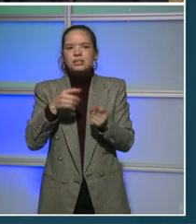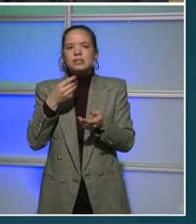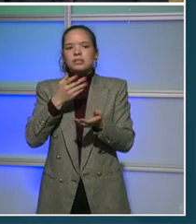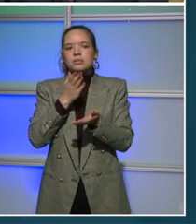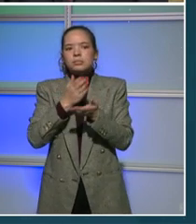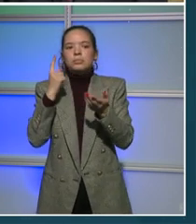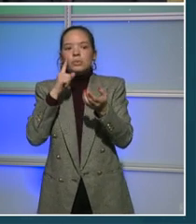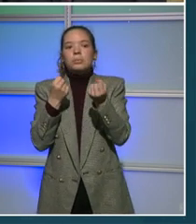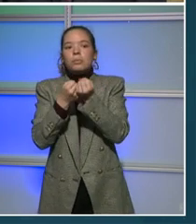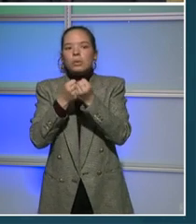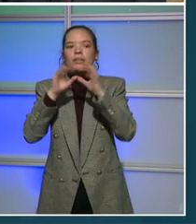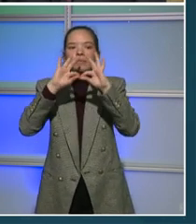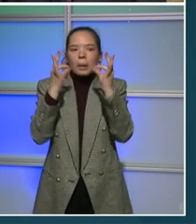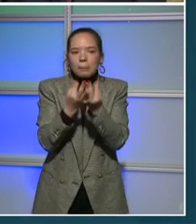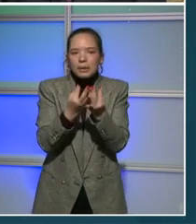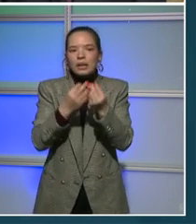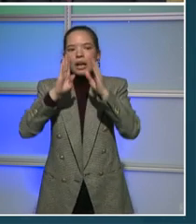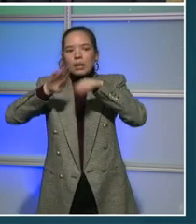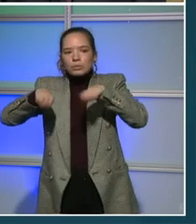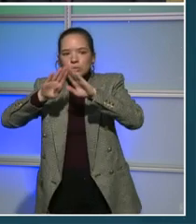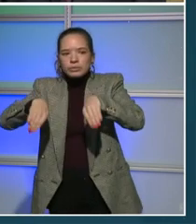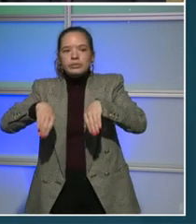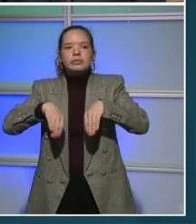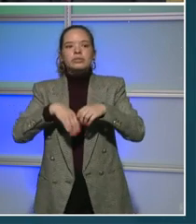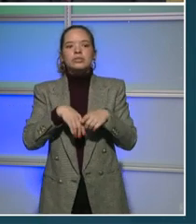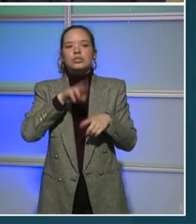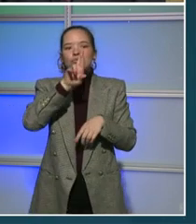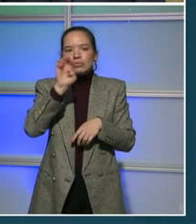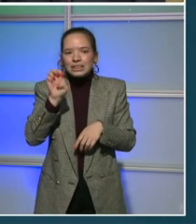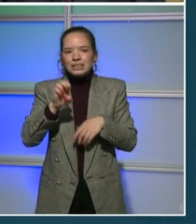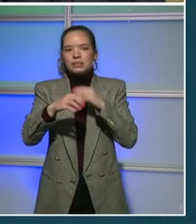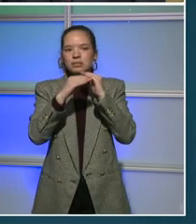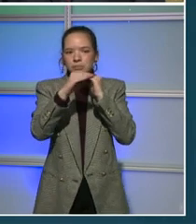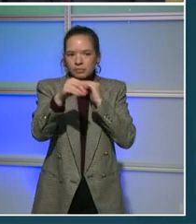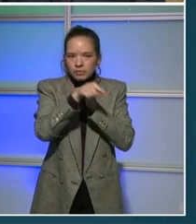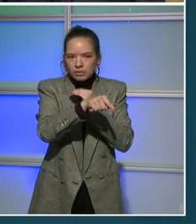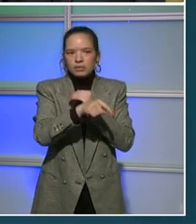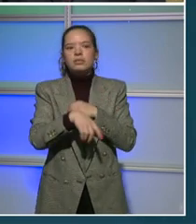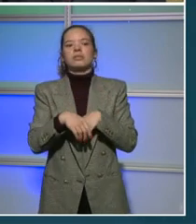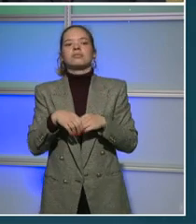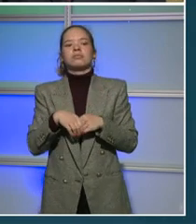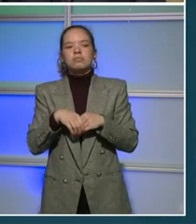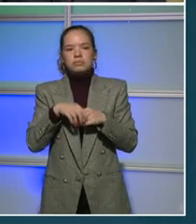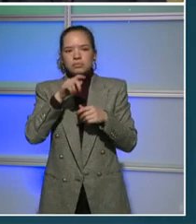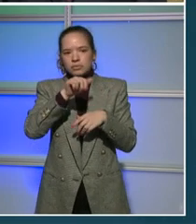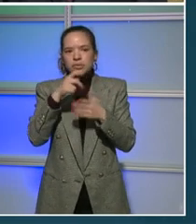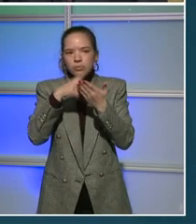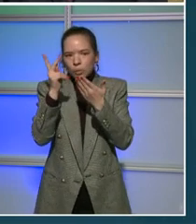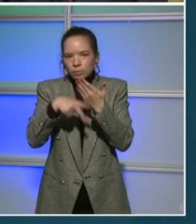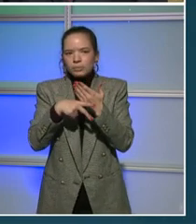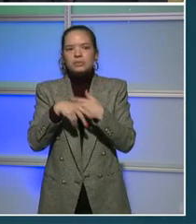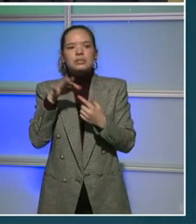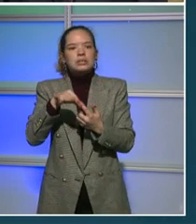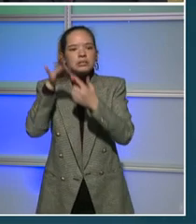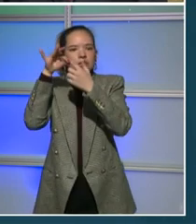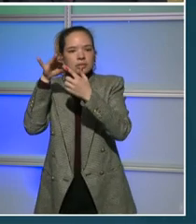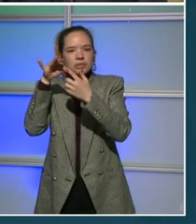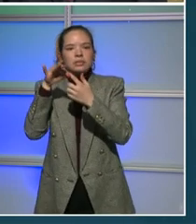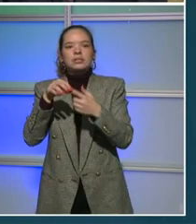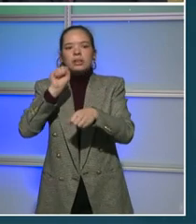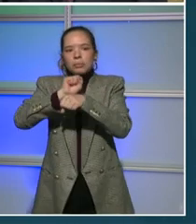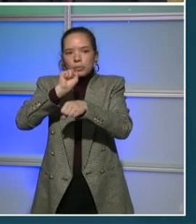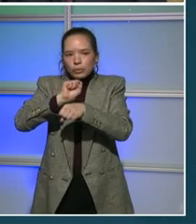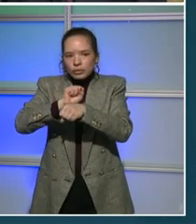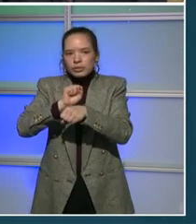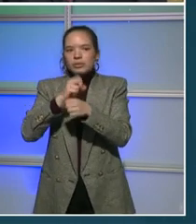restabilization efforts through short and medium-term rental subsidies and customized supportive services for eligible persons whose housing